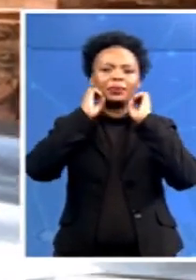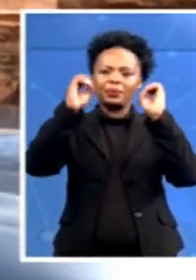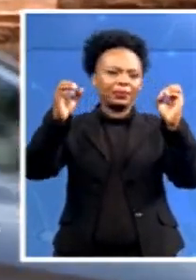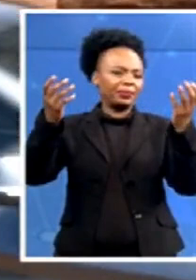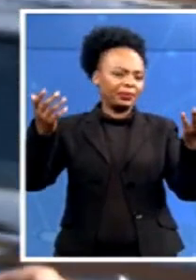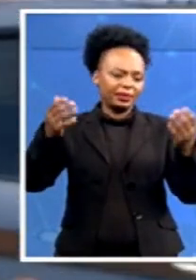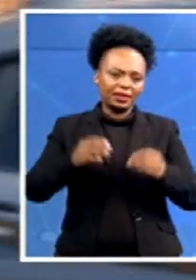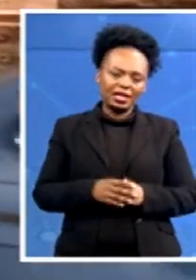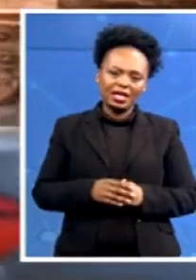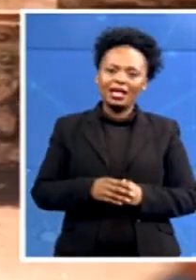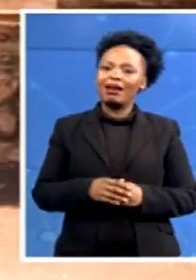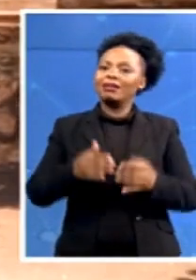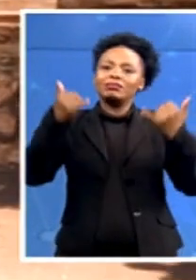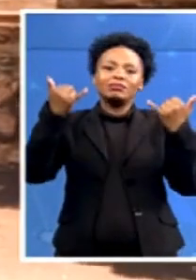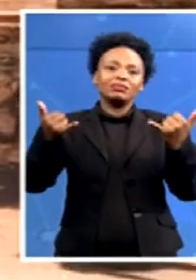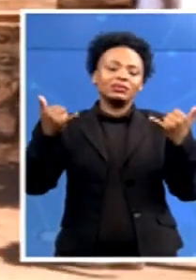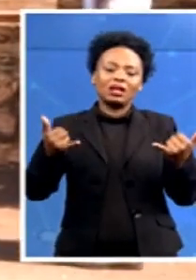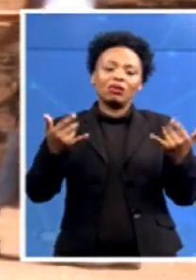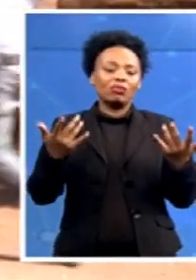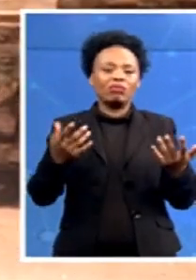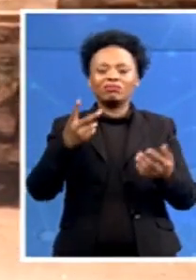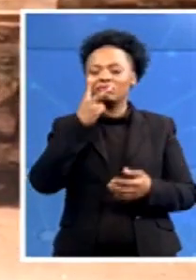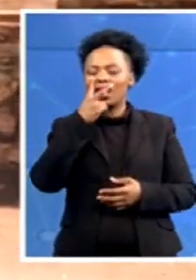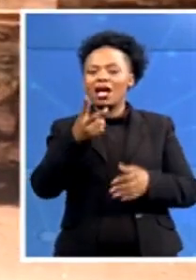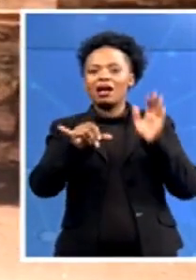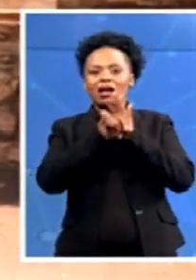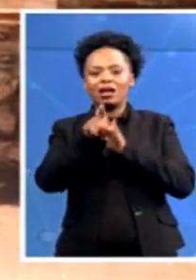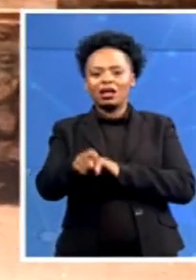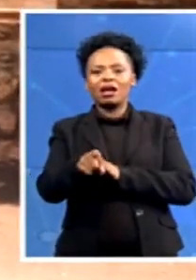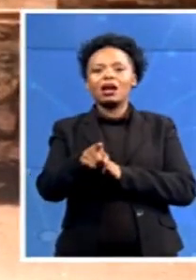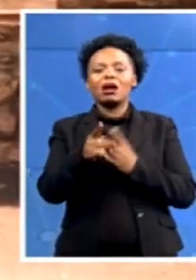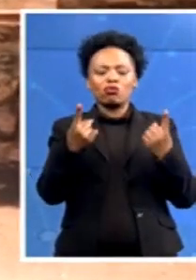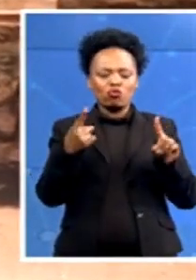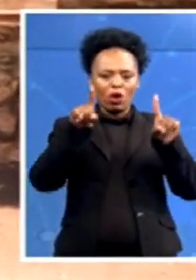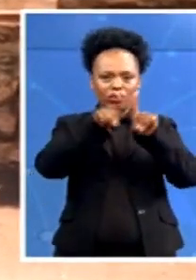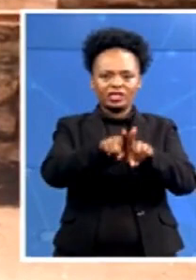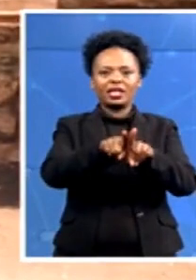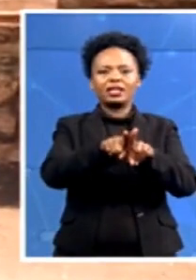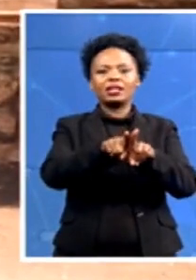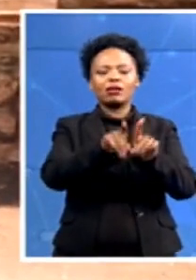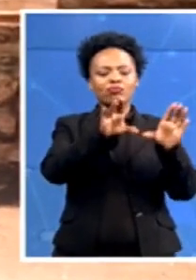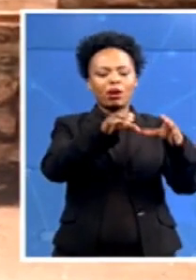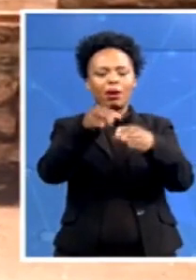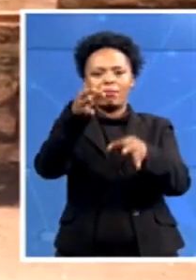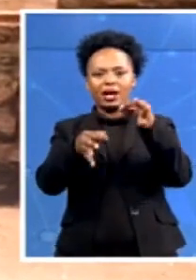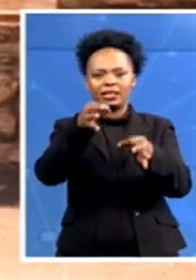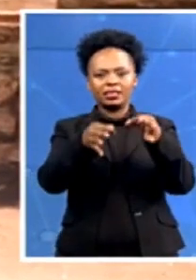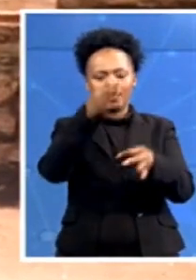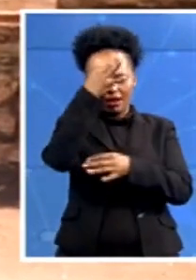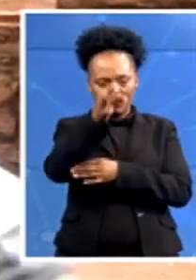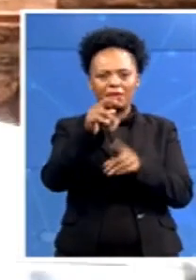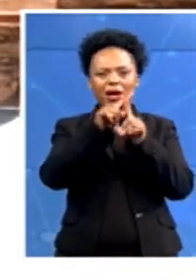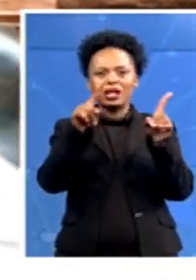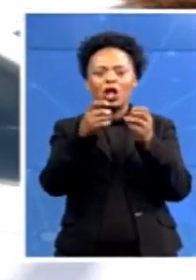Blaine, what we're seeing is a coalition government that has had a lot of issues in council that have, residents say,